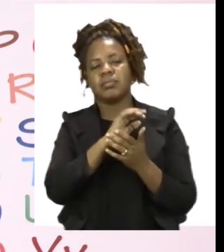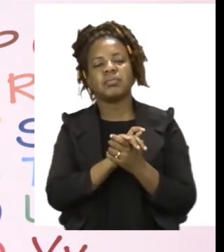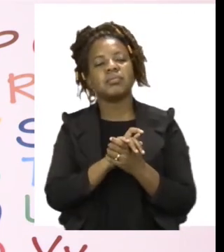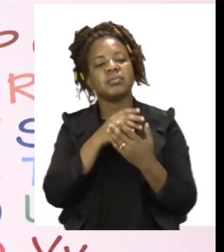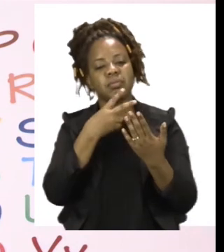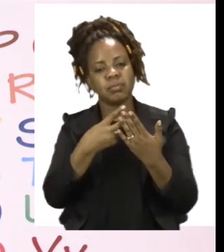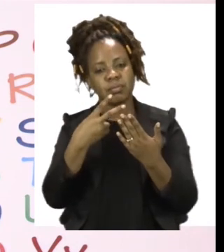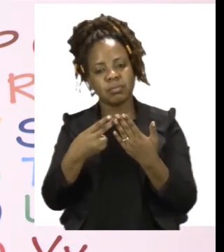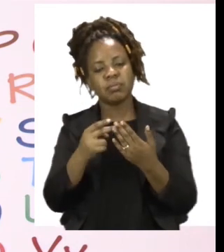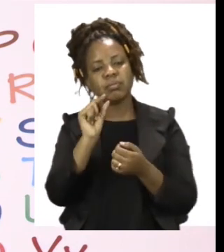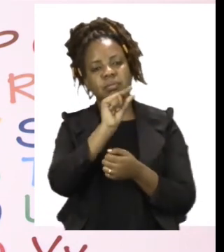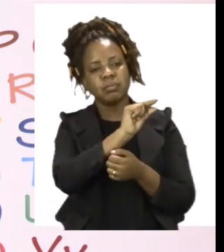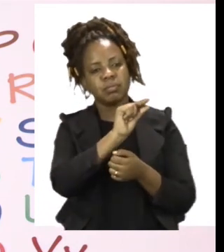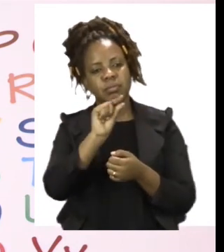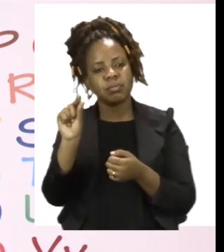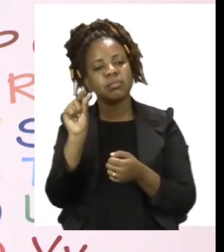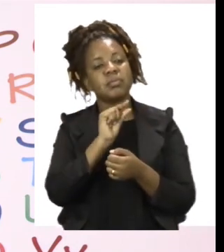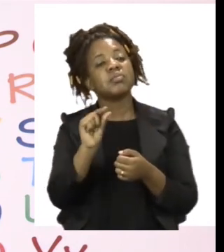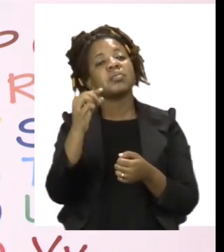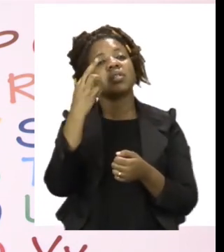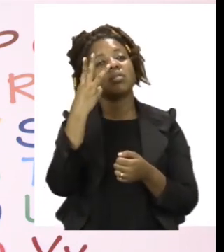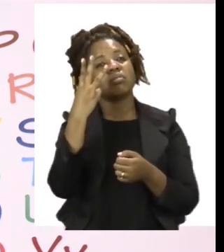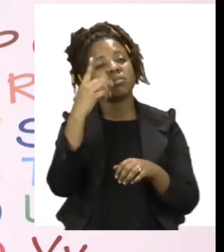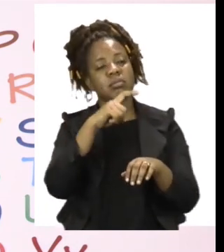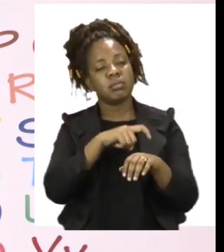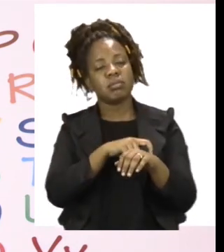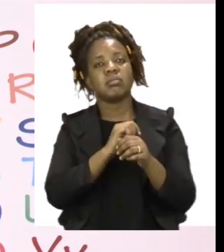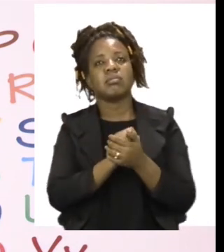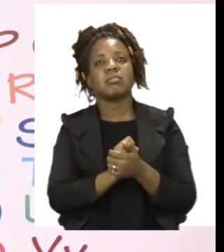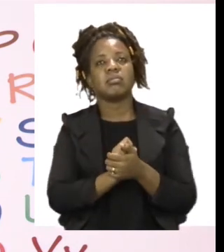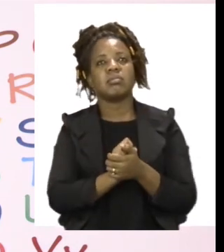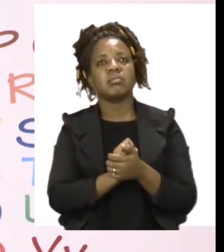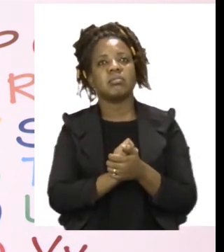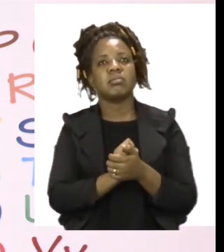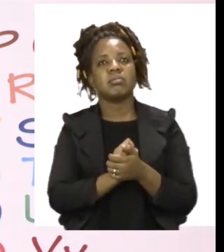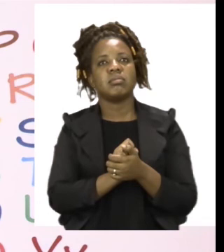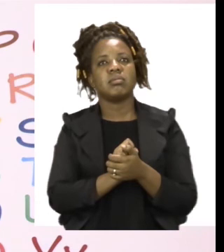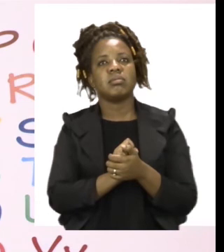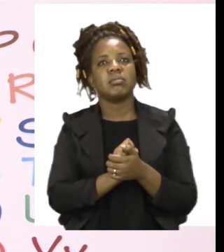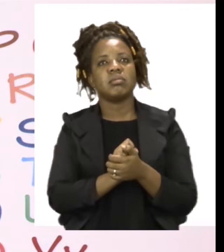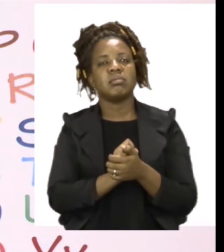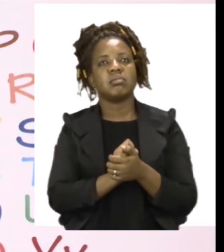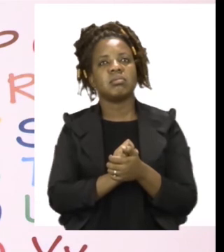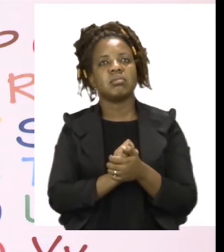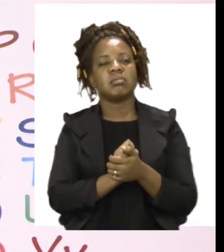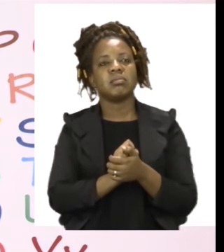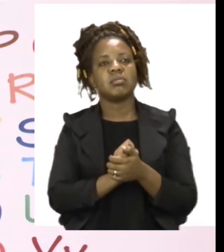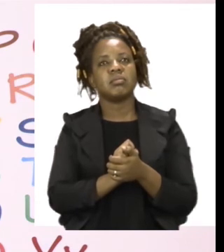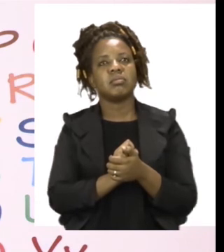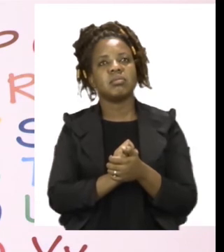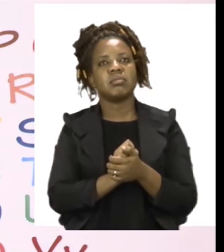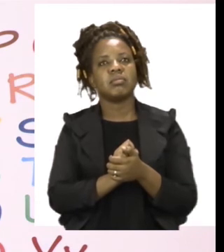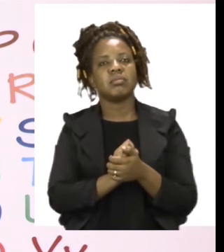and then try and write the correct one. But before you do, say both of them and see which one is correct.